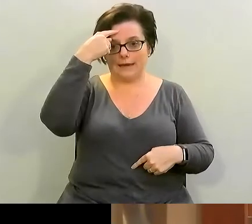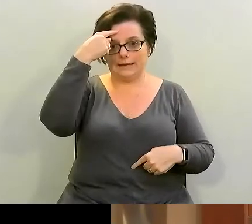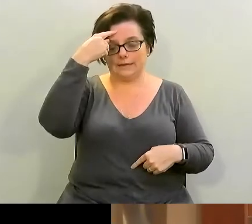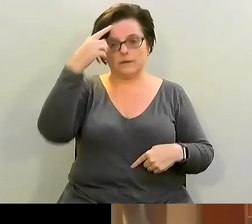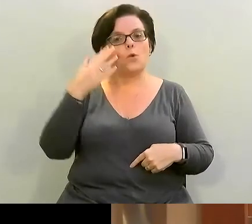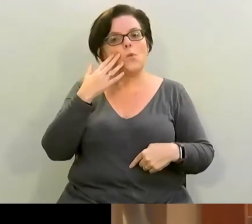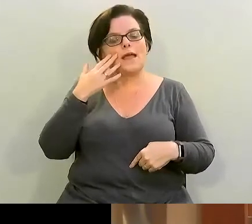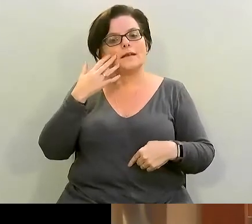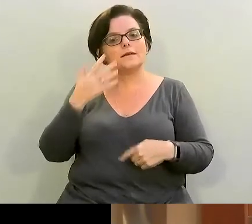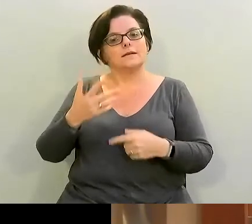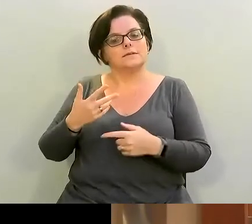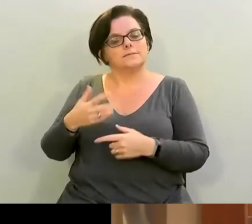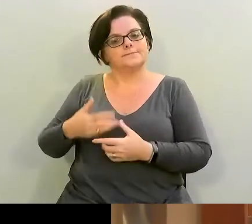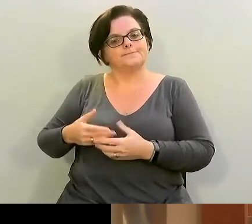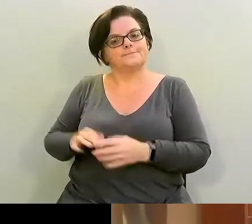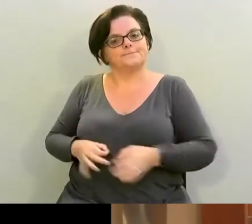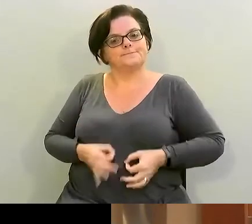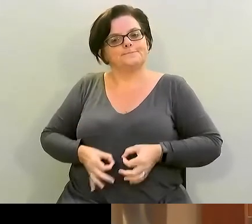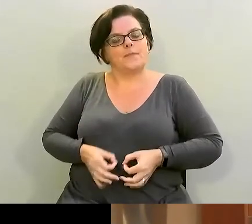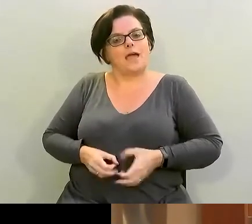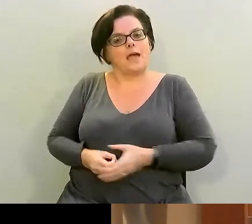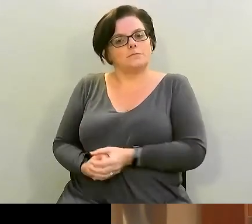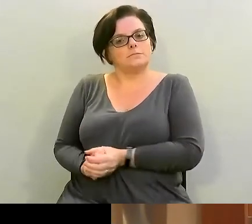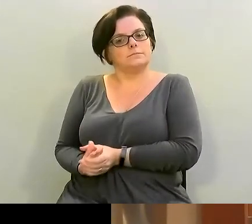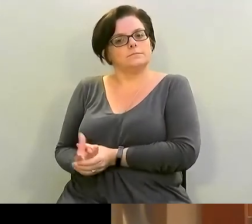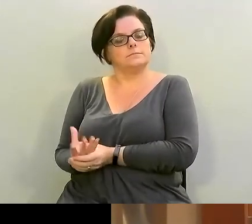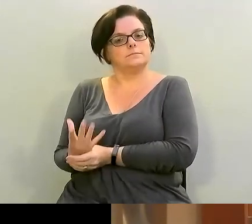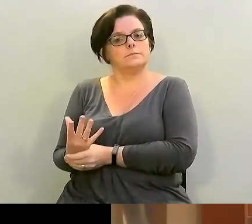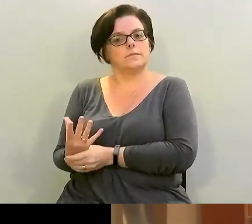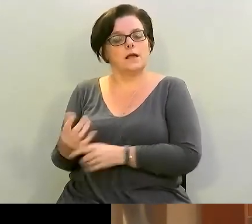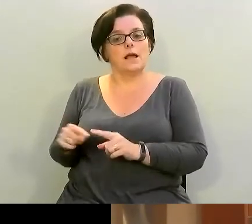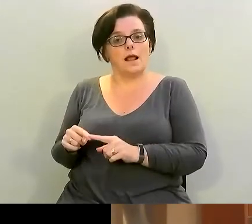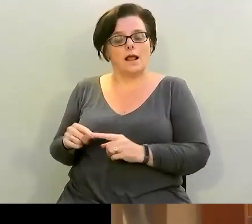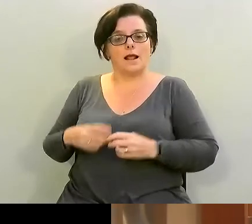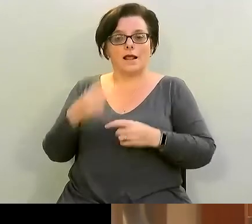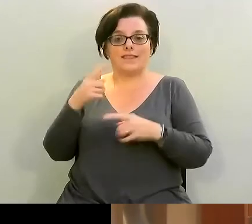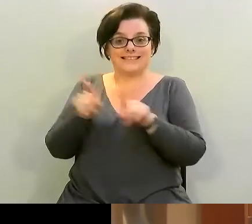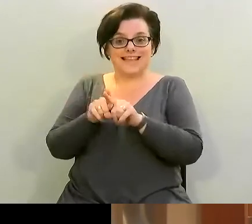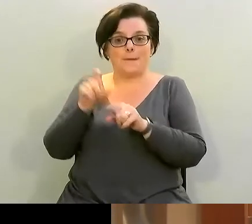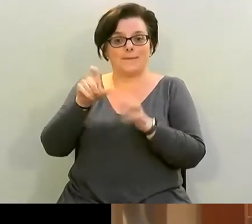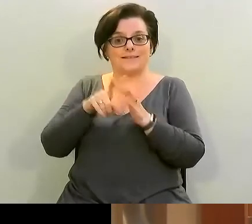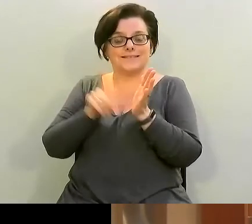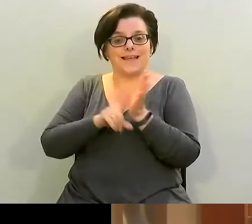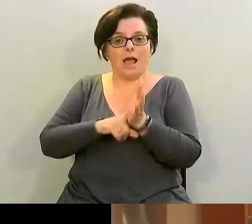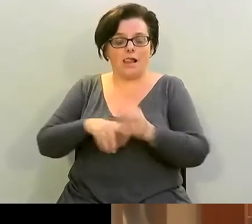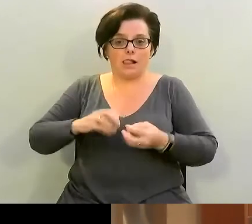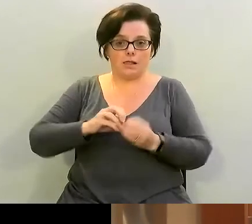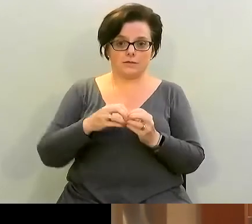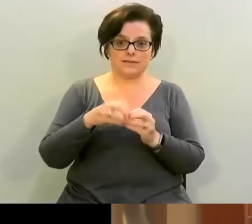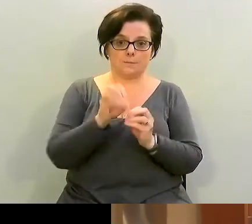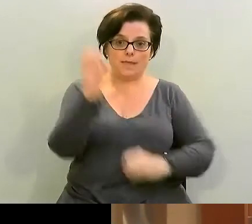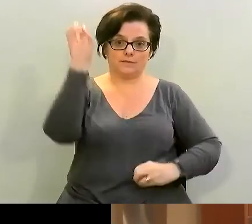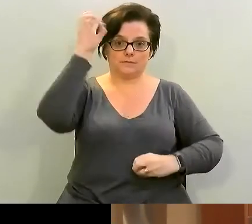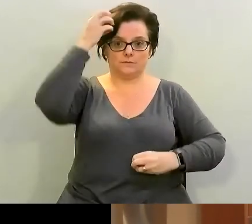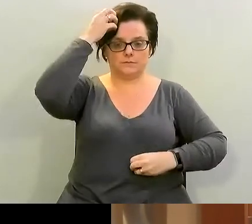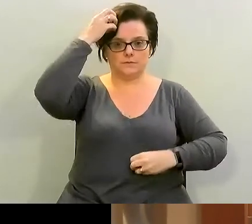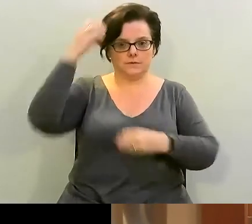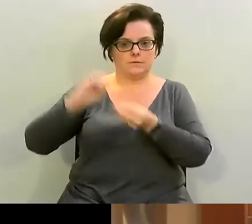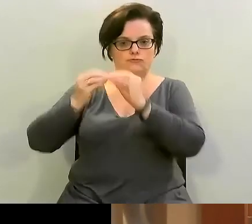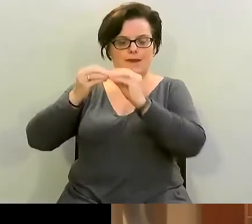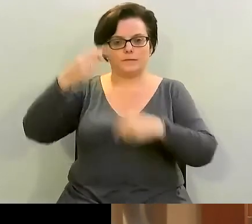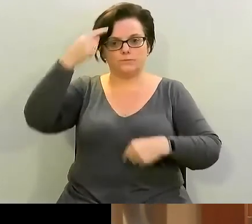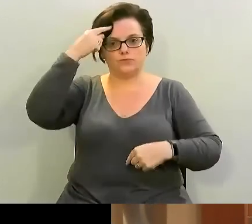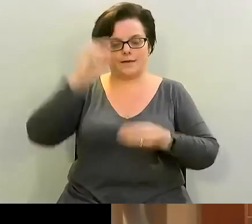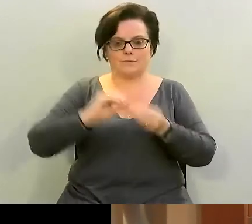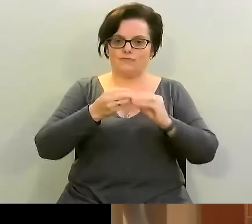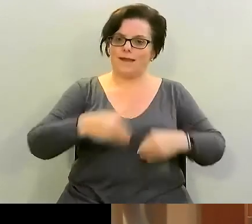embryo as we develop and they divide up and they go to different parts of the body number one the second thing is that